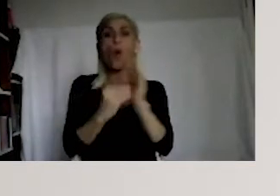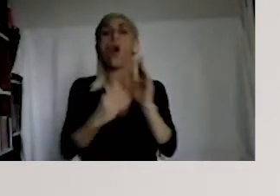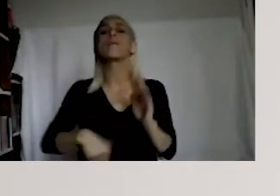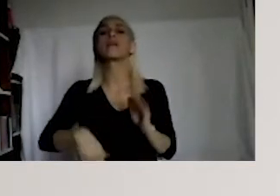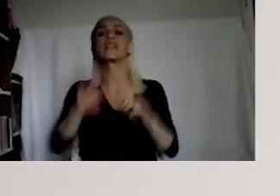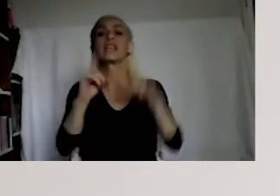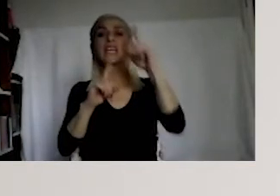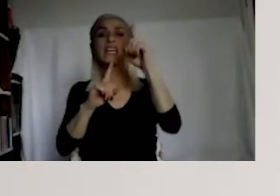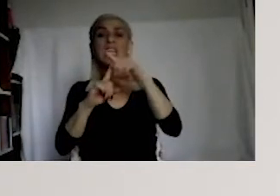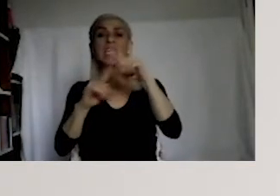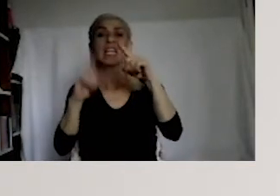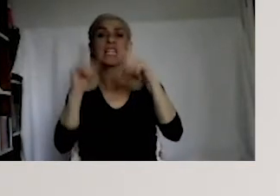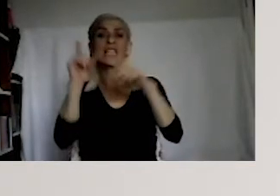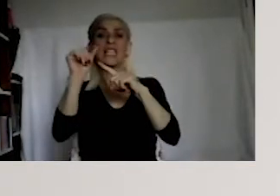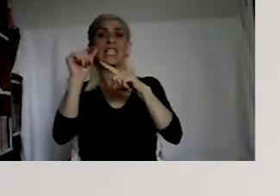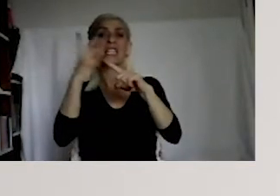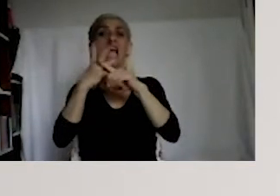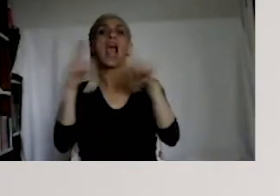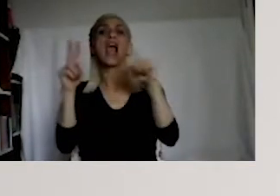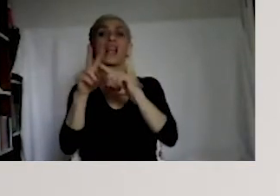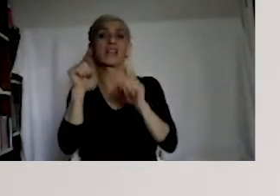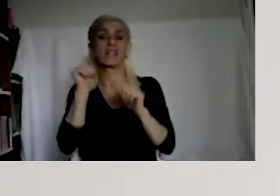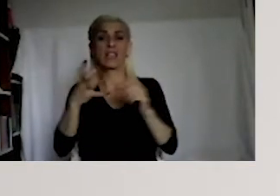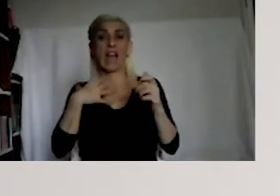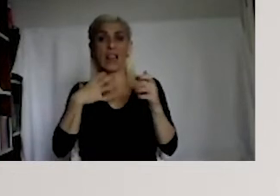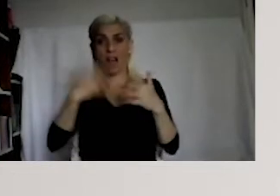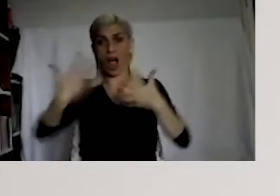establishing law of this institution.